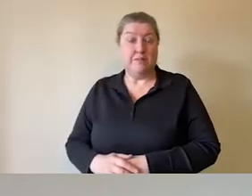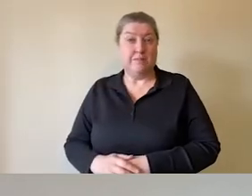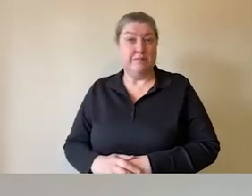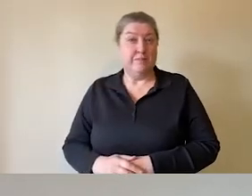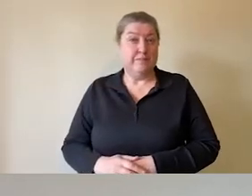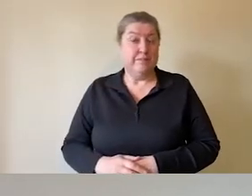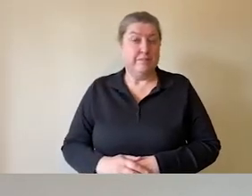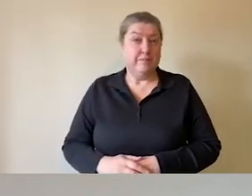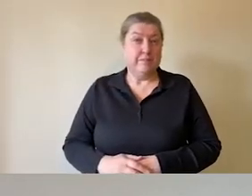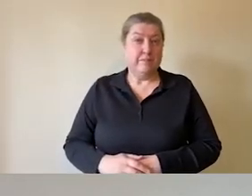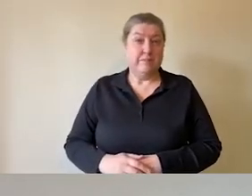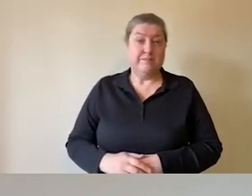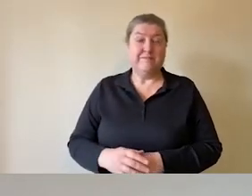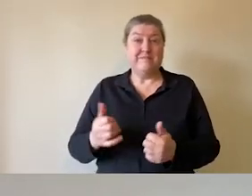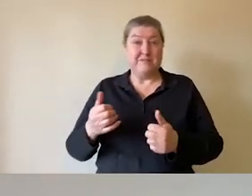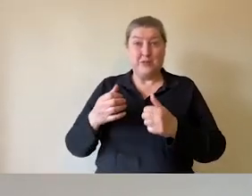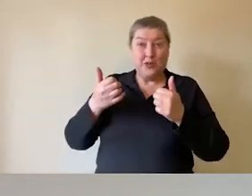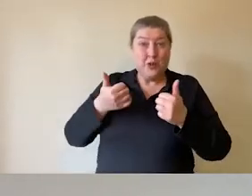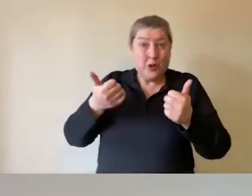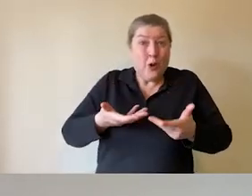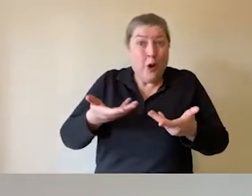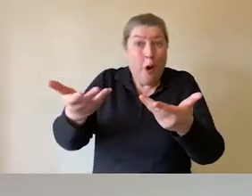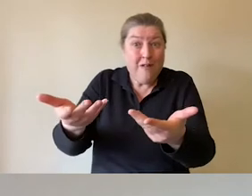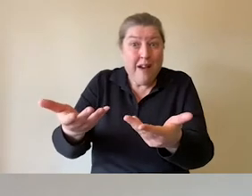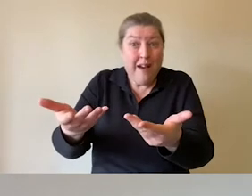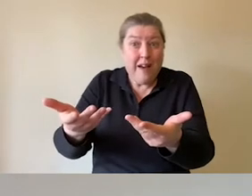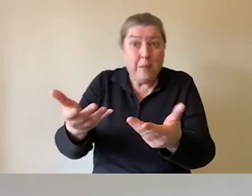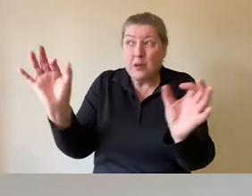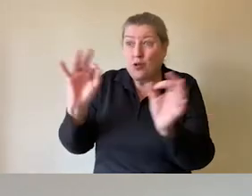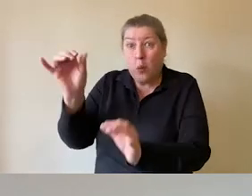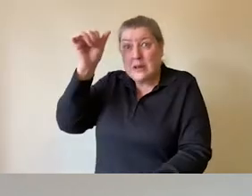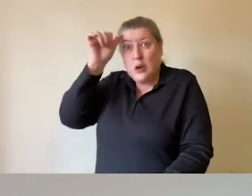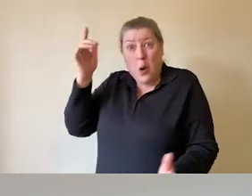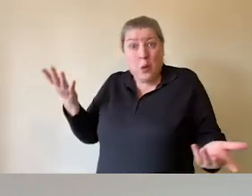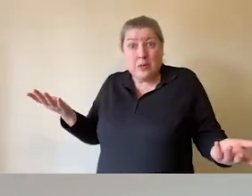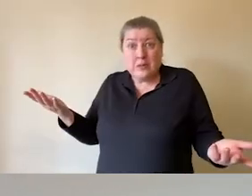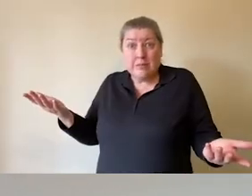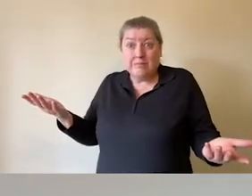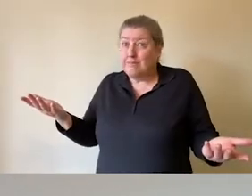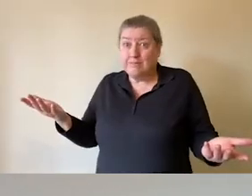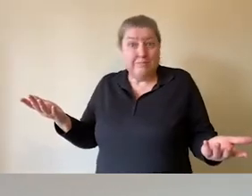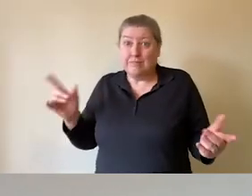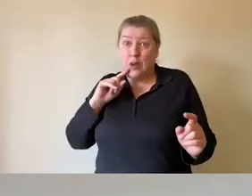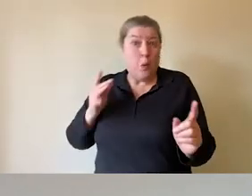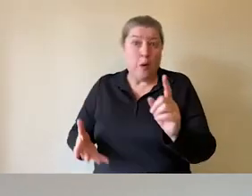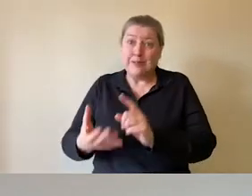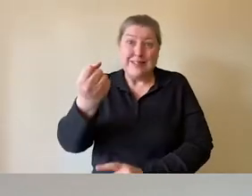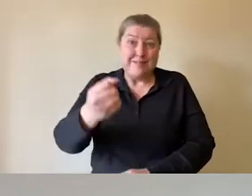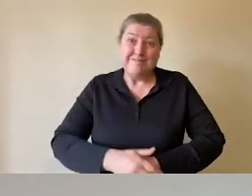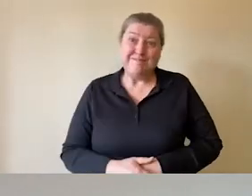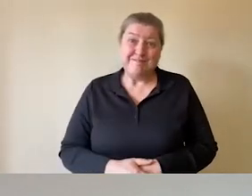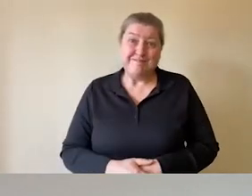idea of it doesn't matter how good your offer is, if no one knows about it, they're not going to take part.